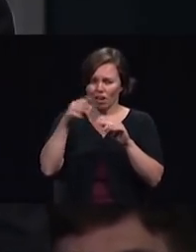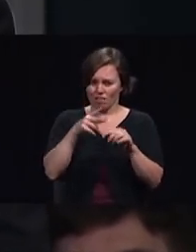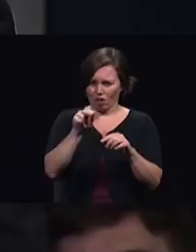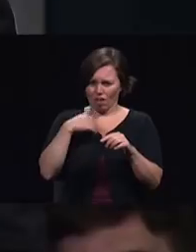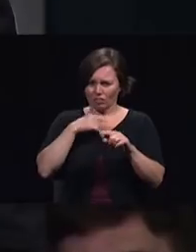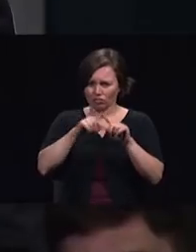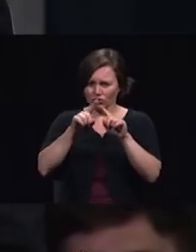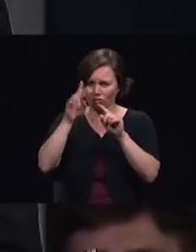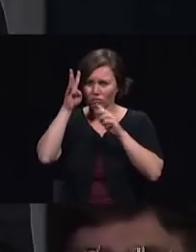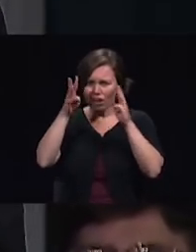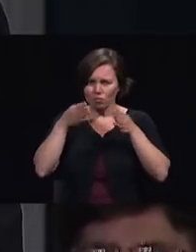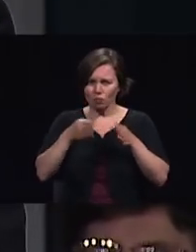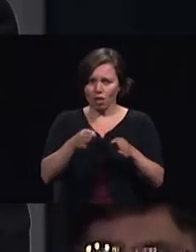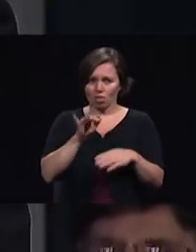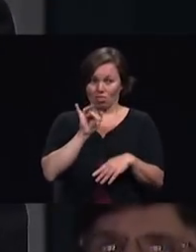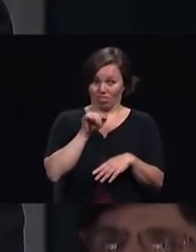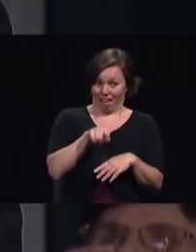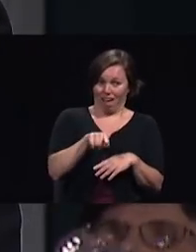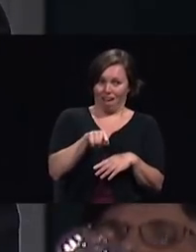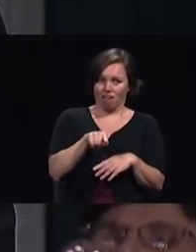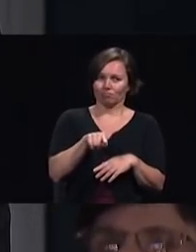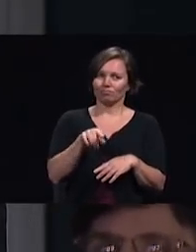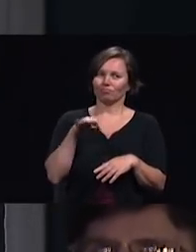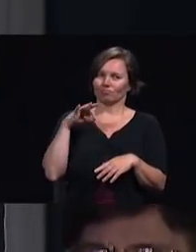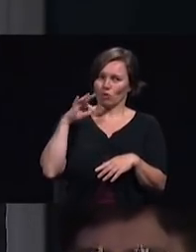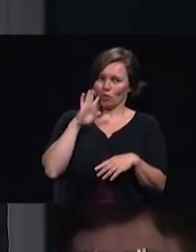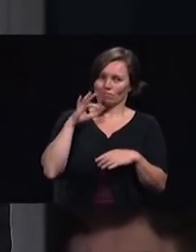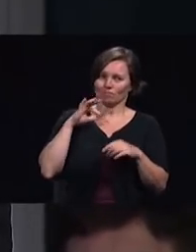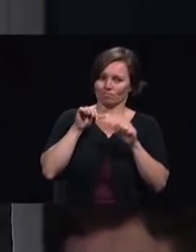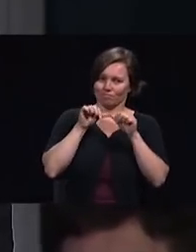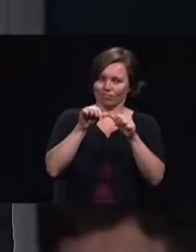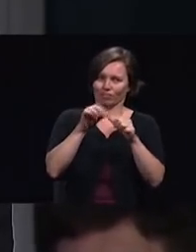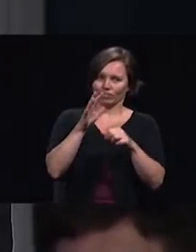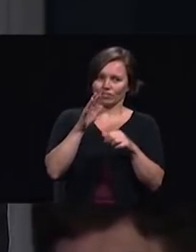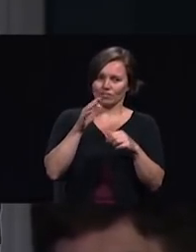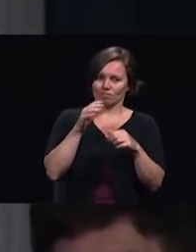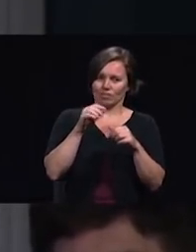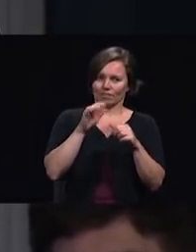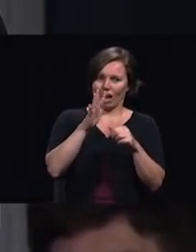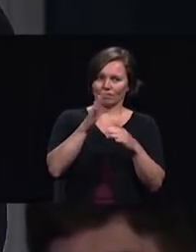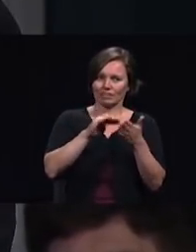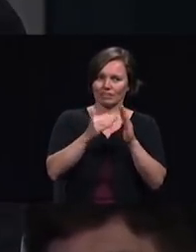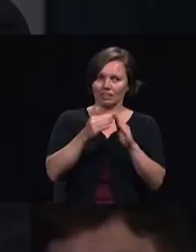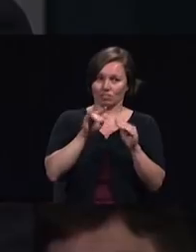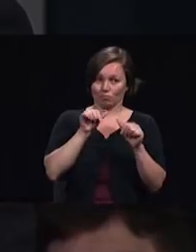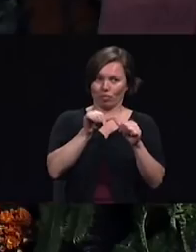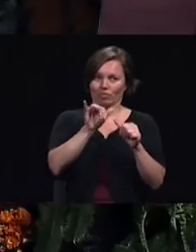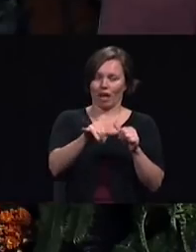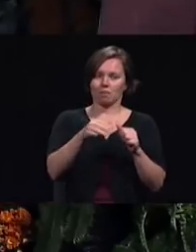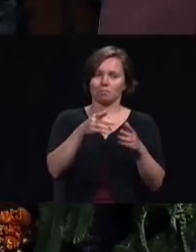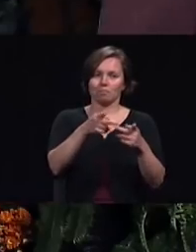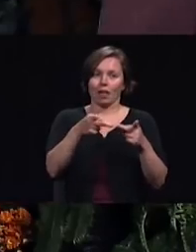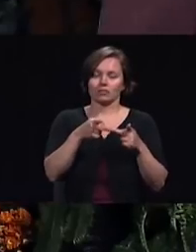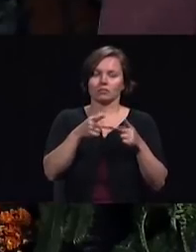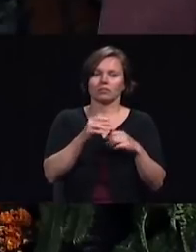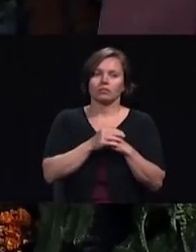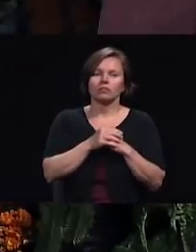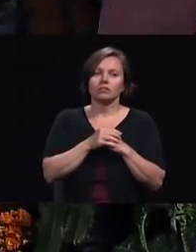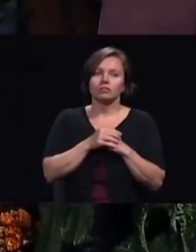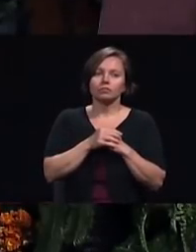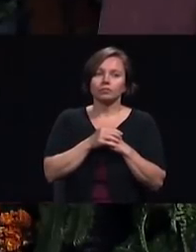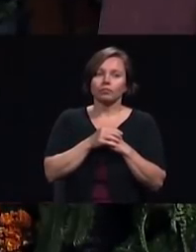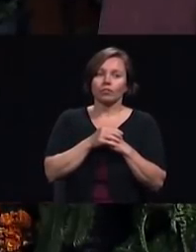sustainable in those five cities that surround that beautiful campus from skateboarders they're actually